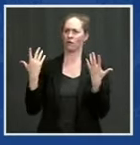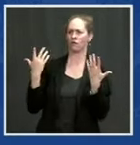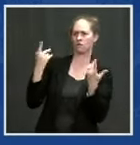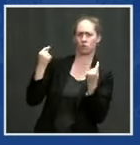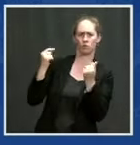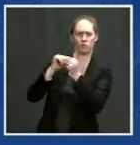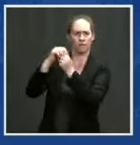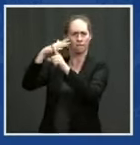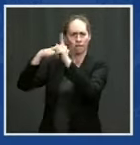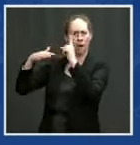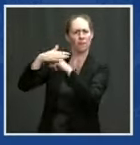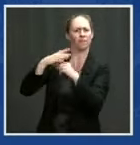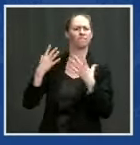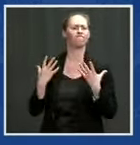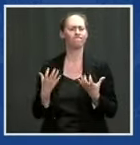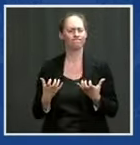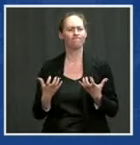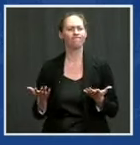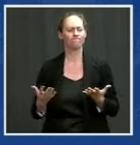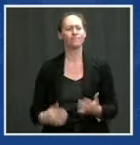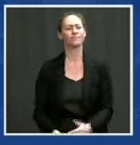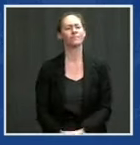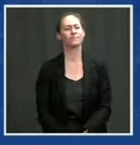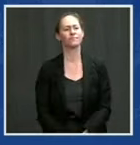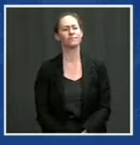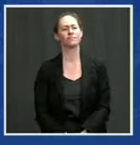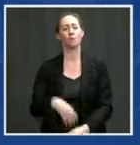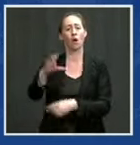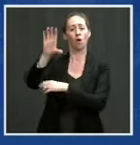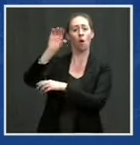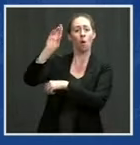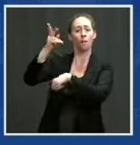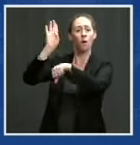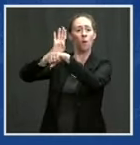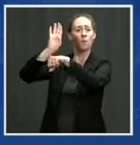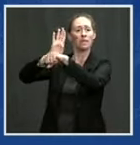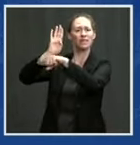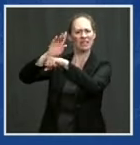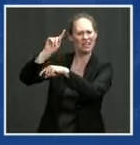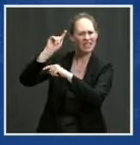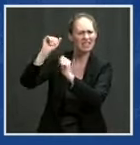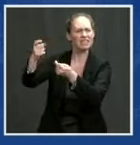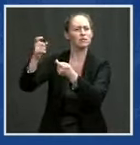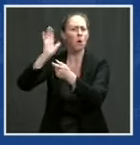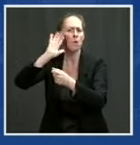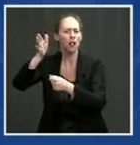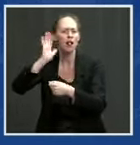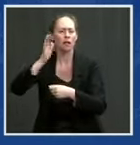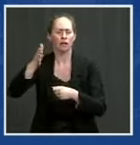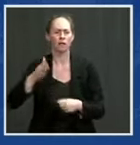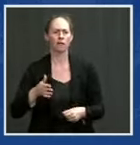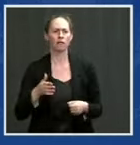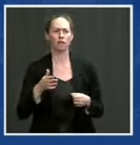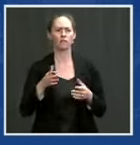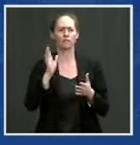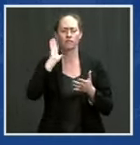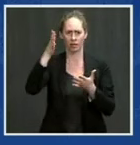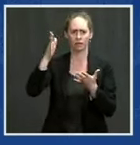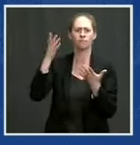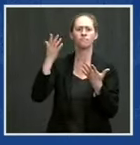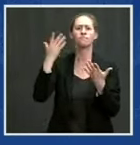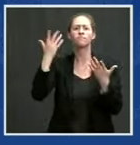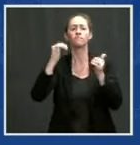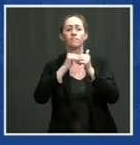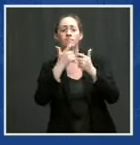a giant tax cuts for corporations but also be a giant move toward weatherizing every building in america and all the things we need to